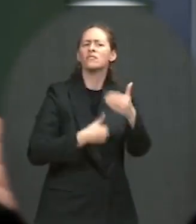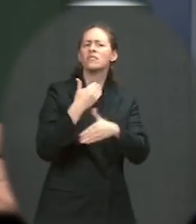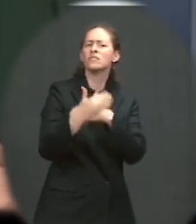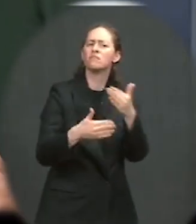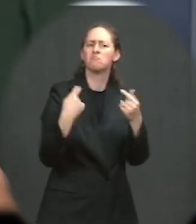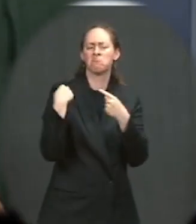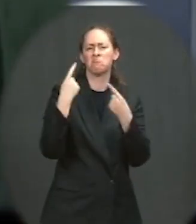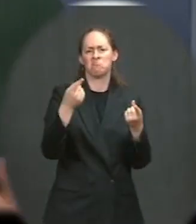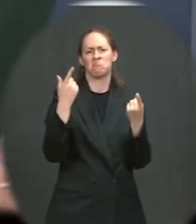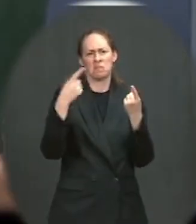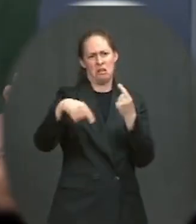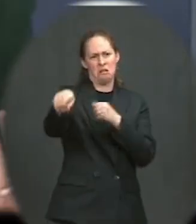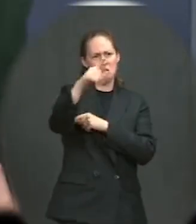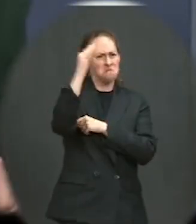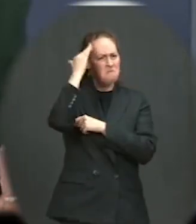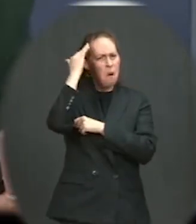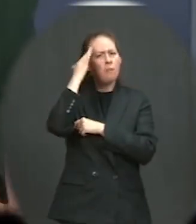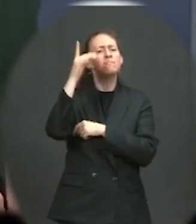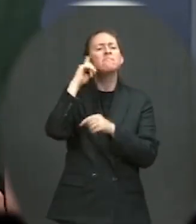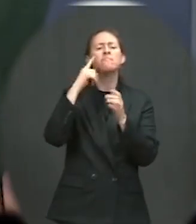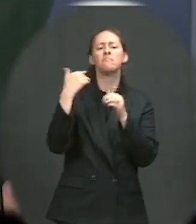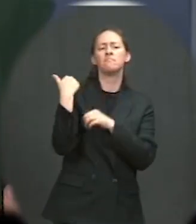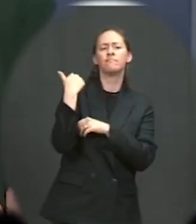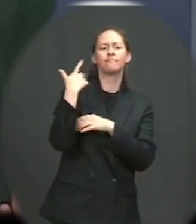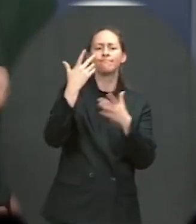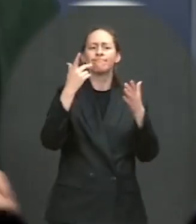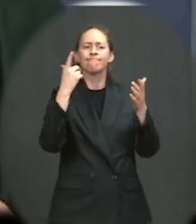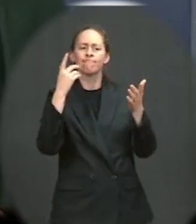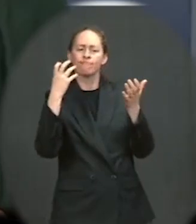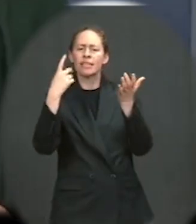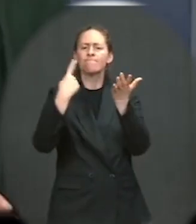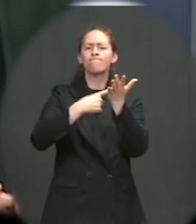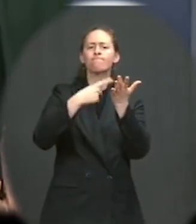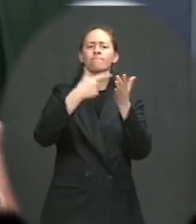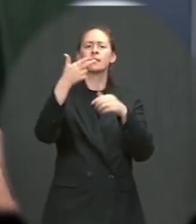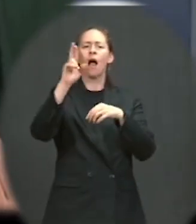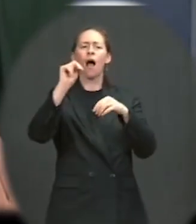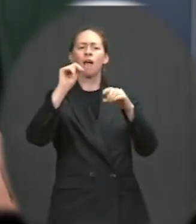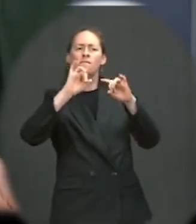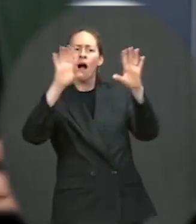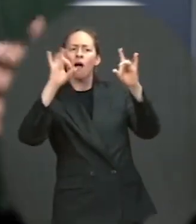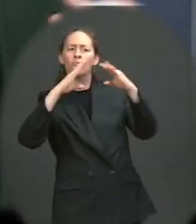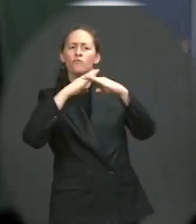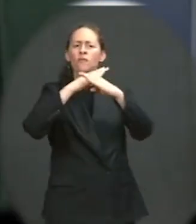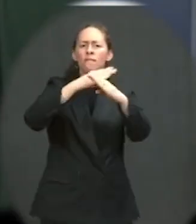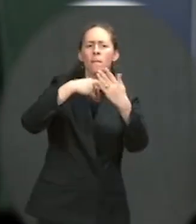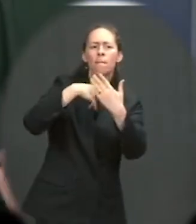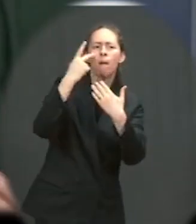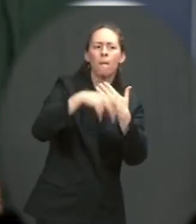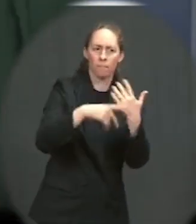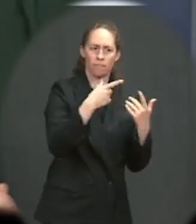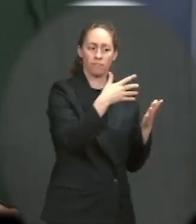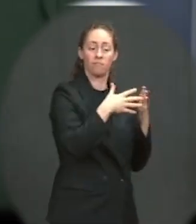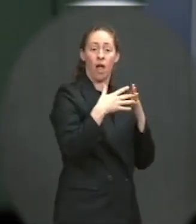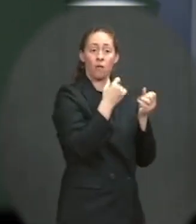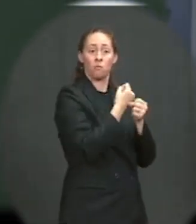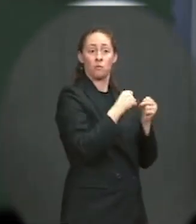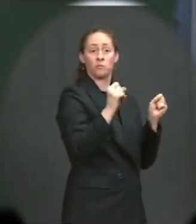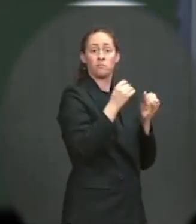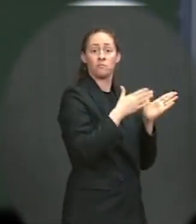over the past several months on gun violence prevention. Obviously, there was funding in the American Rescue Plan to support keeping